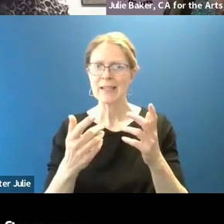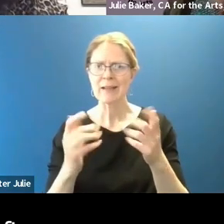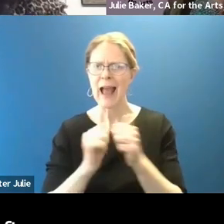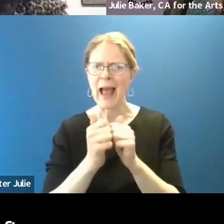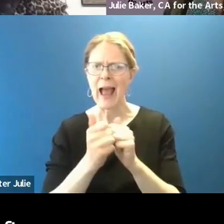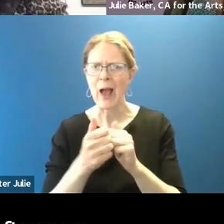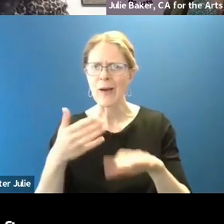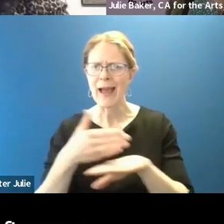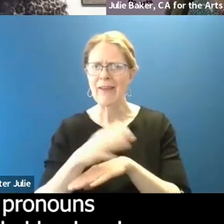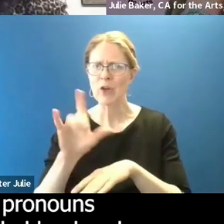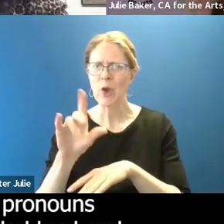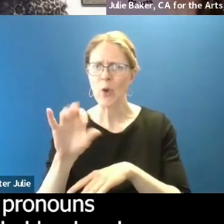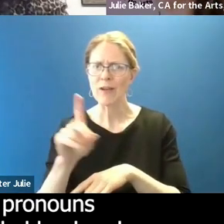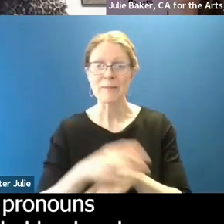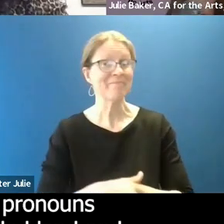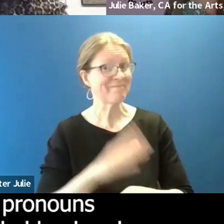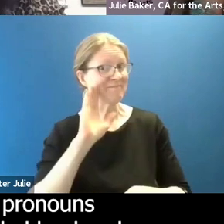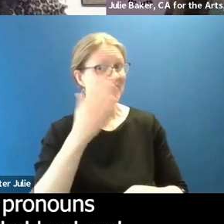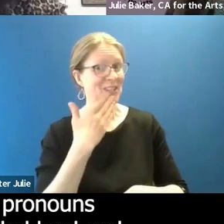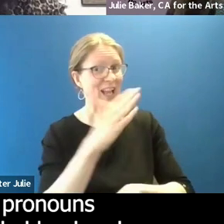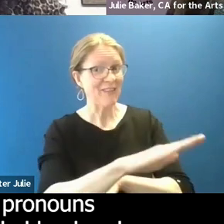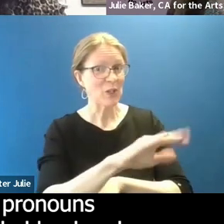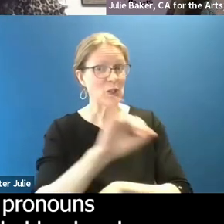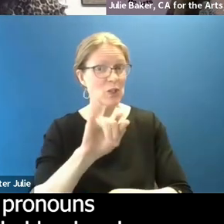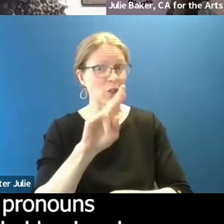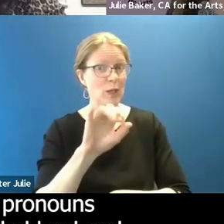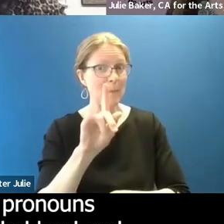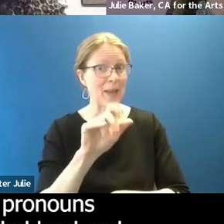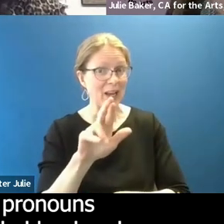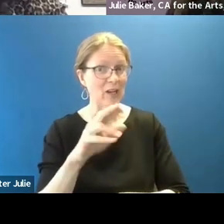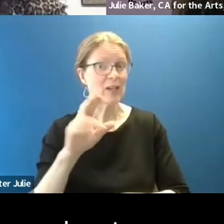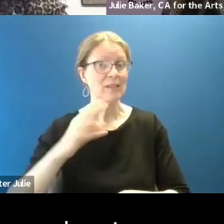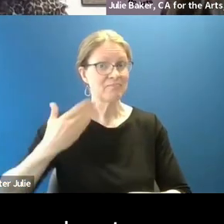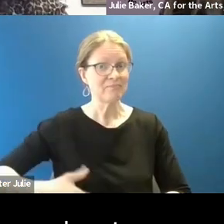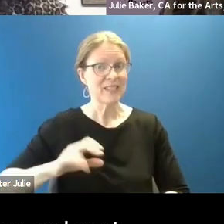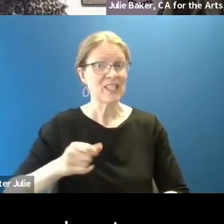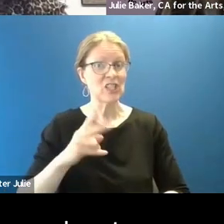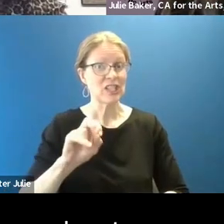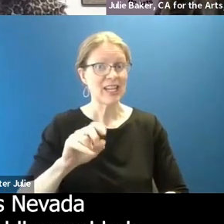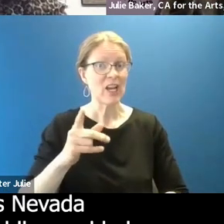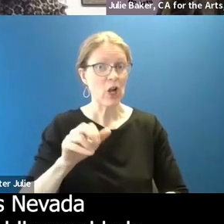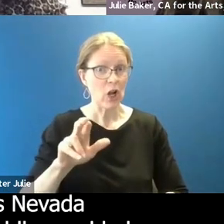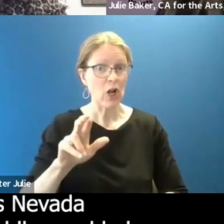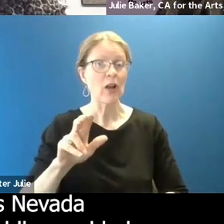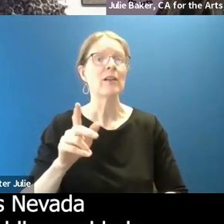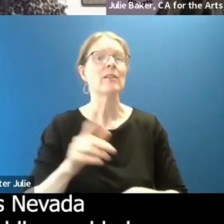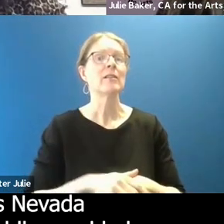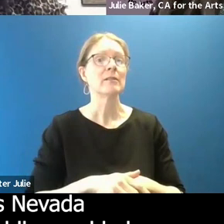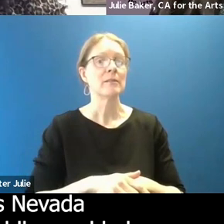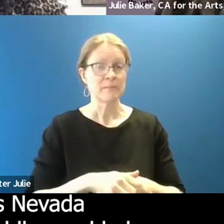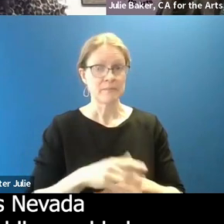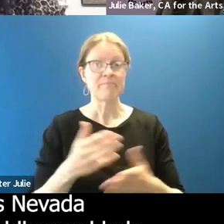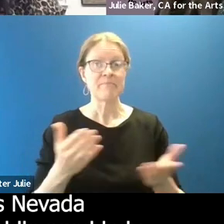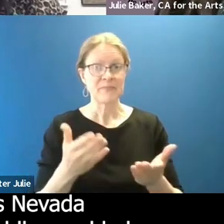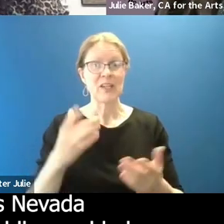Hi, everyone. Good afternoon, Julie Baker. She, her pronouns coming from the unseated land in Nevada City Rancheria Nisanon, otherwise known as Nevada City,